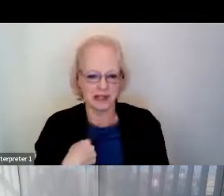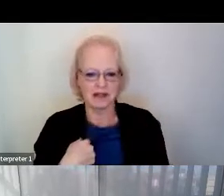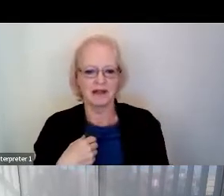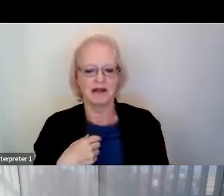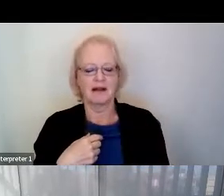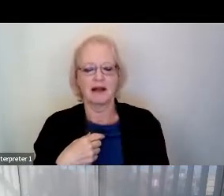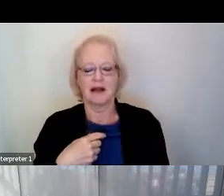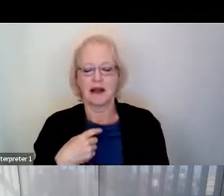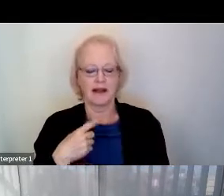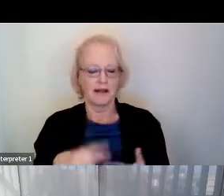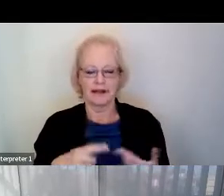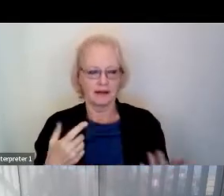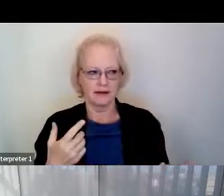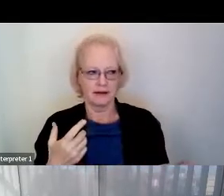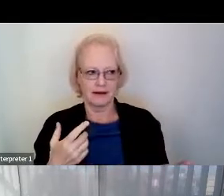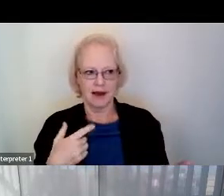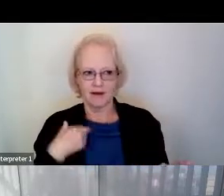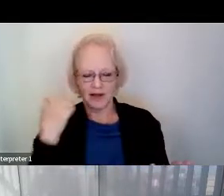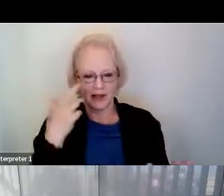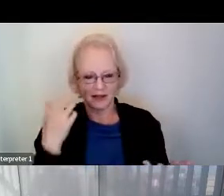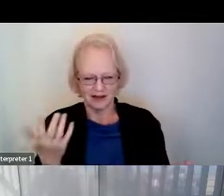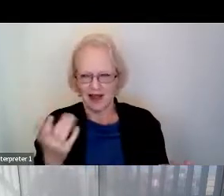was thinking. It was a great dream, though.